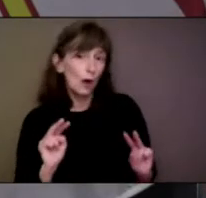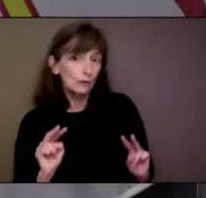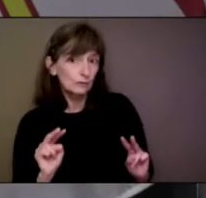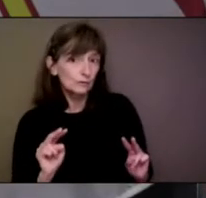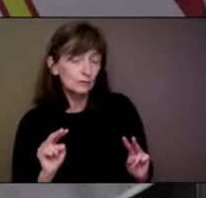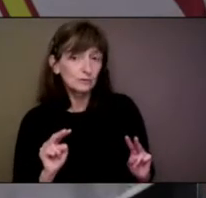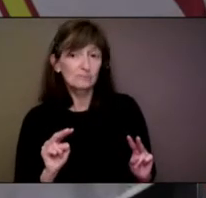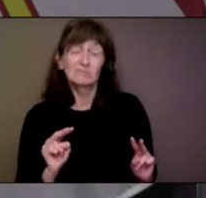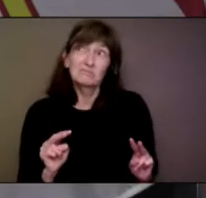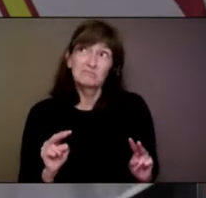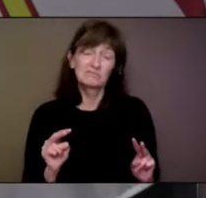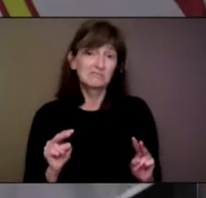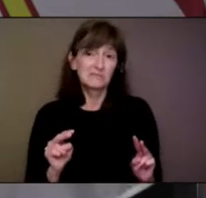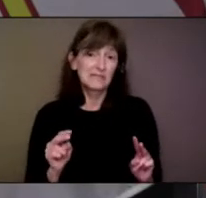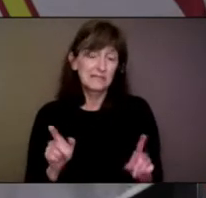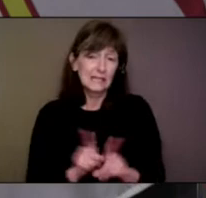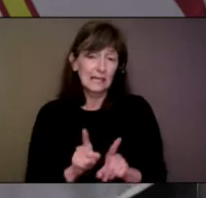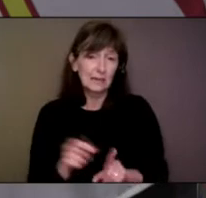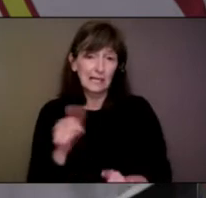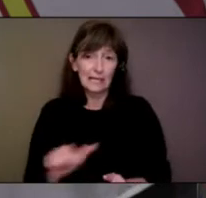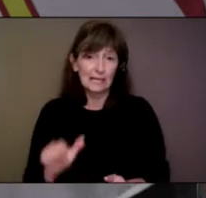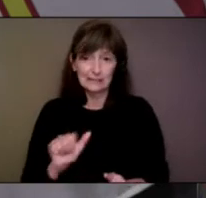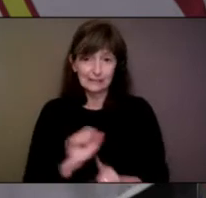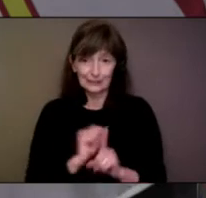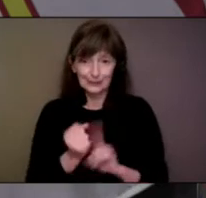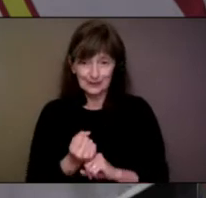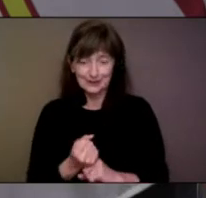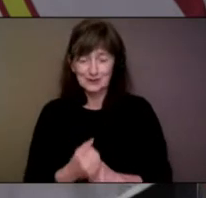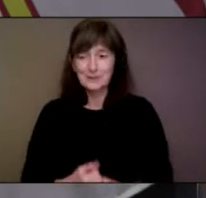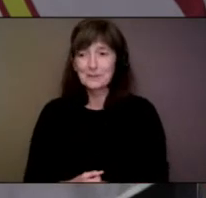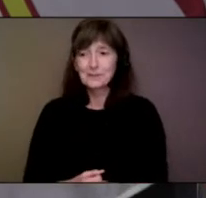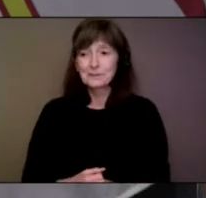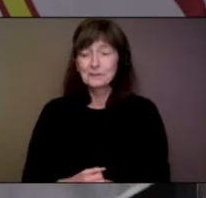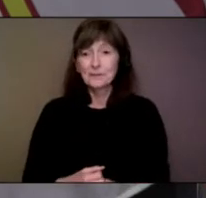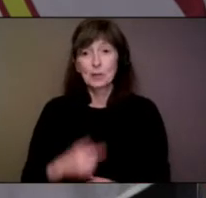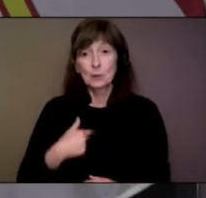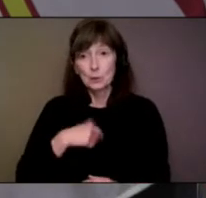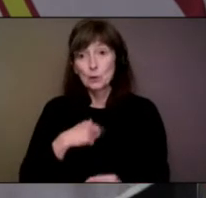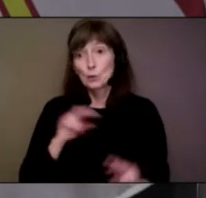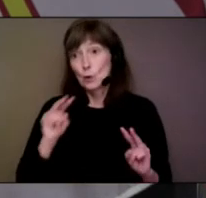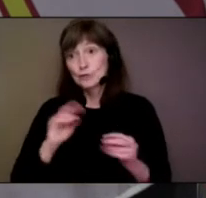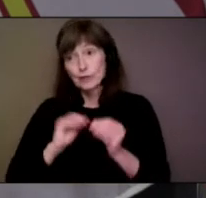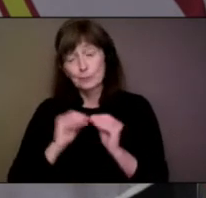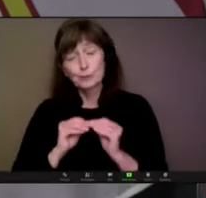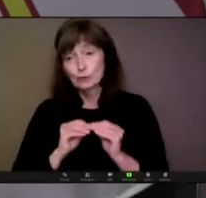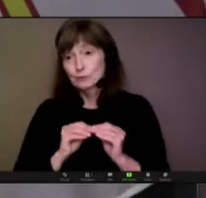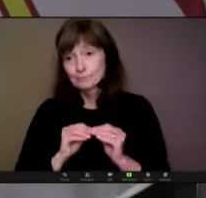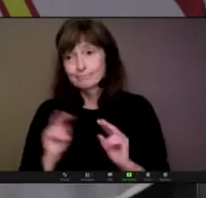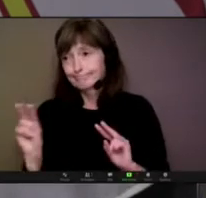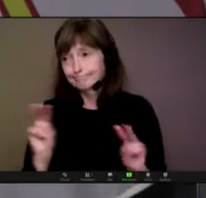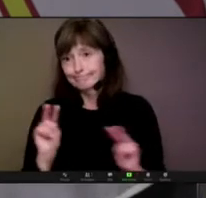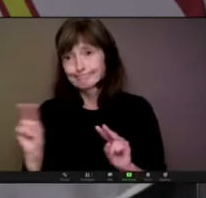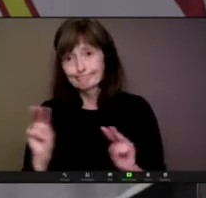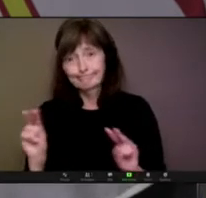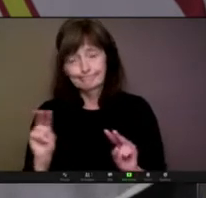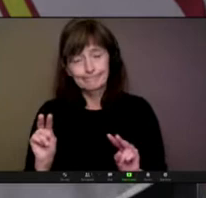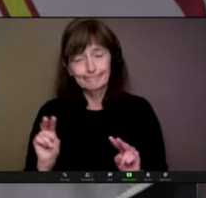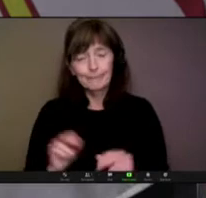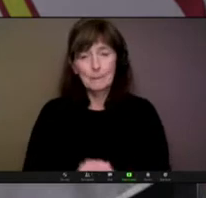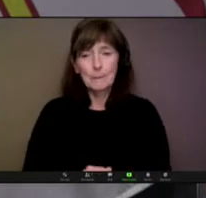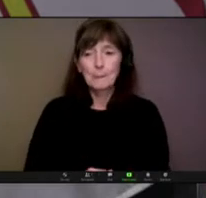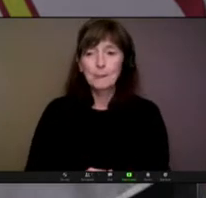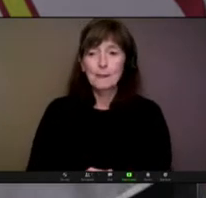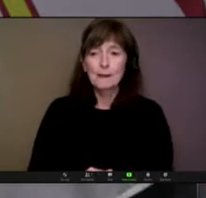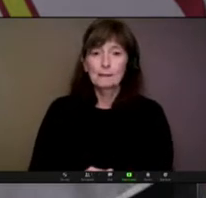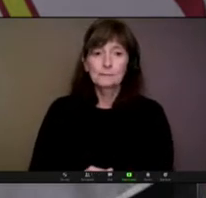anything, really, that we do. So we're watching the epidemiology very closely, and that, you know, looking